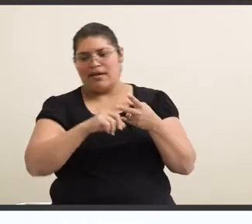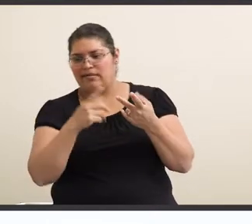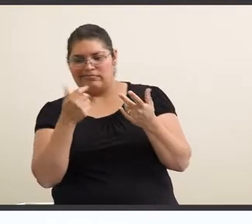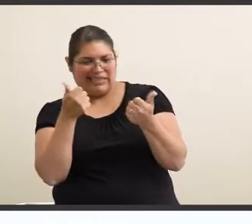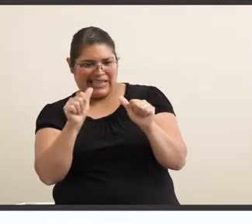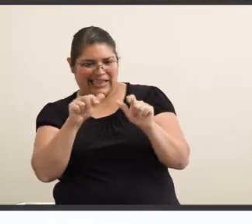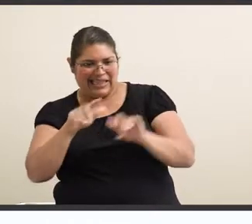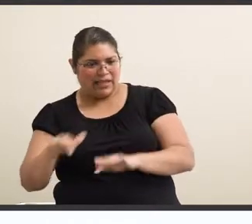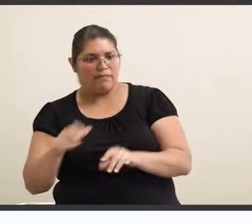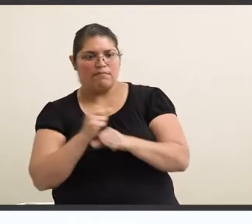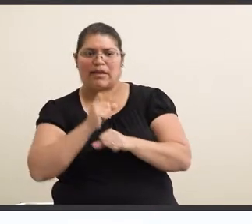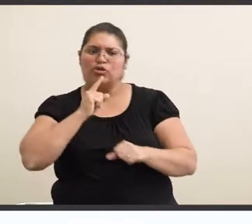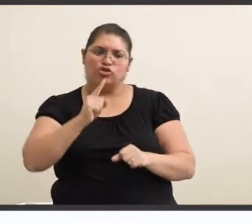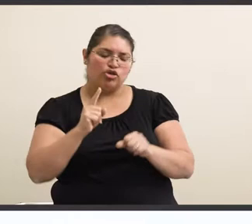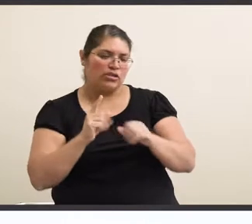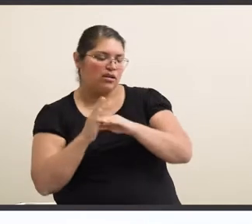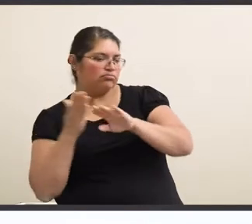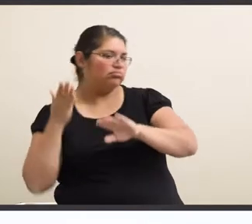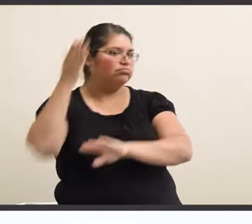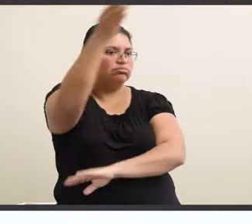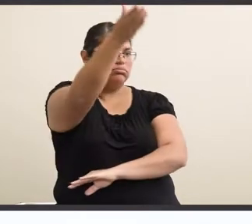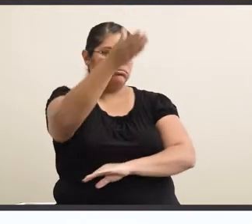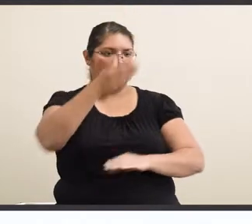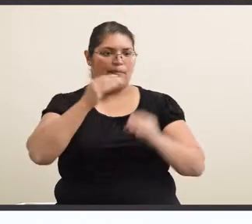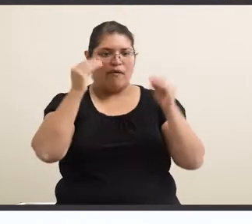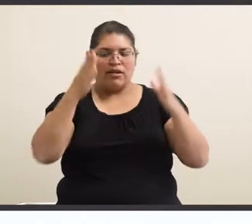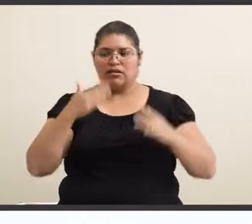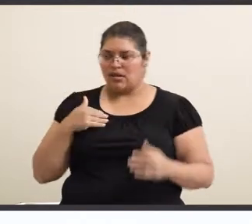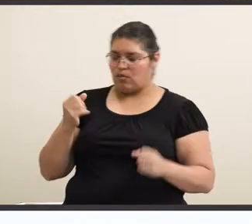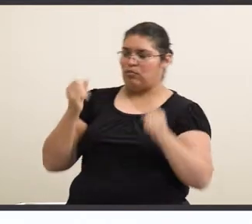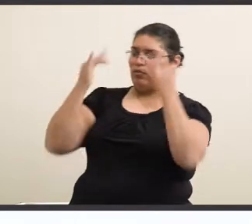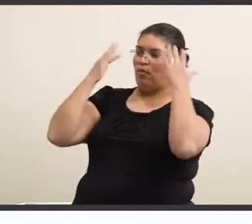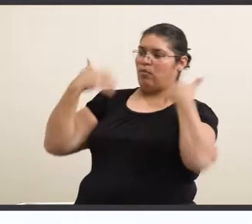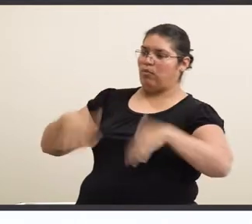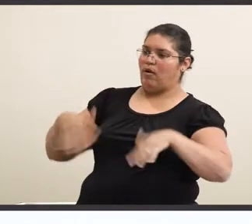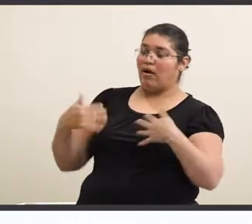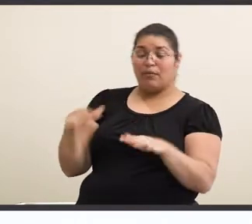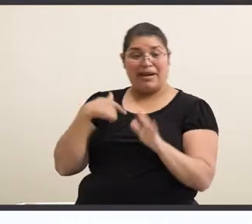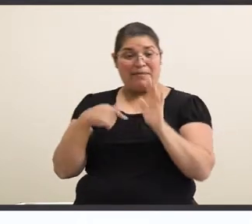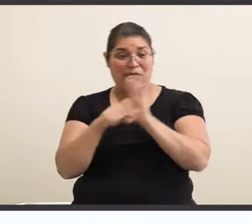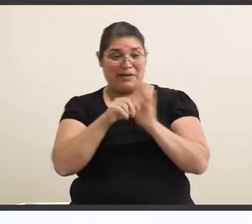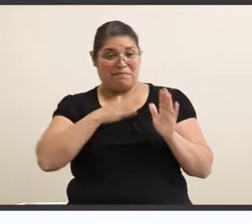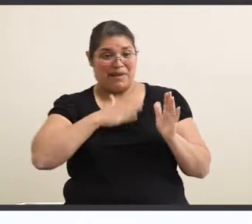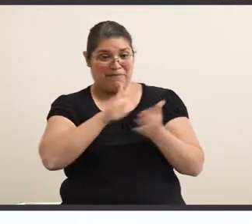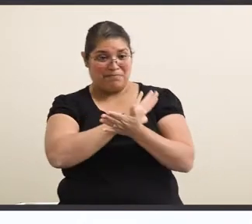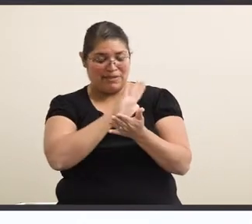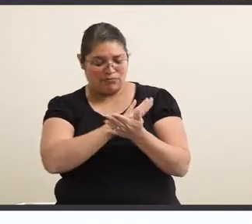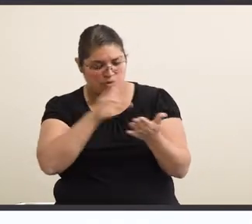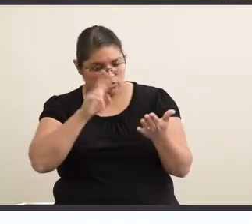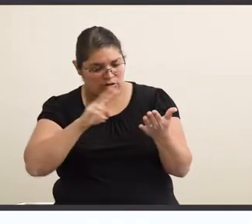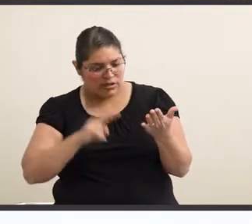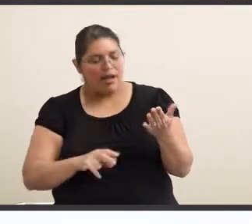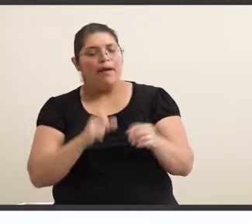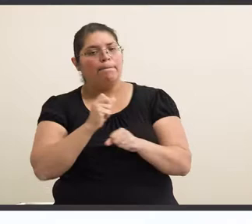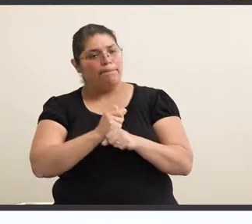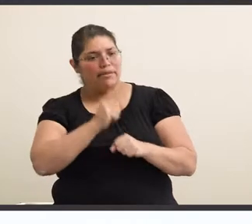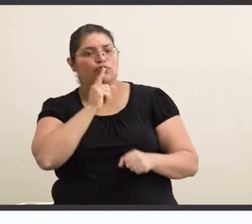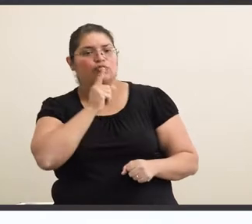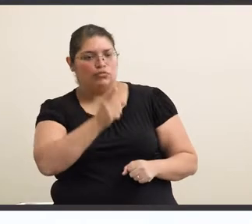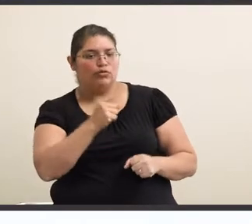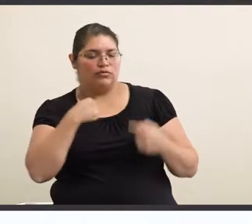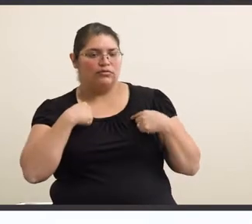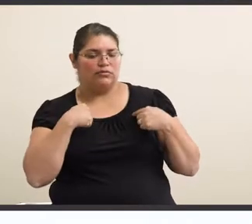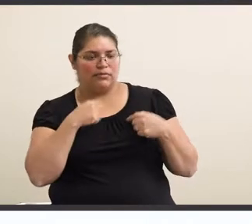really blows our professor's mind. Like when I'm writing my papers, I just make sure that it's so,